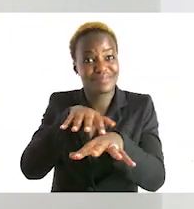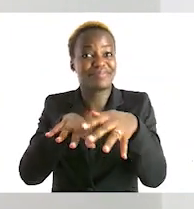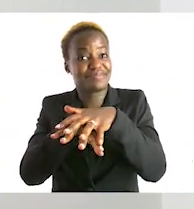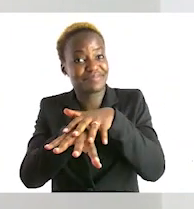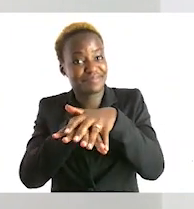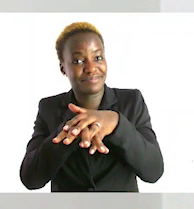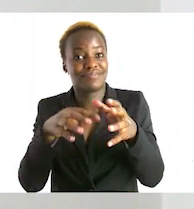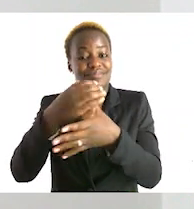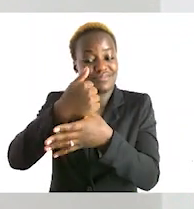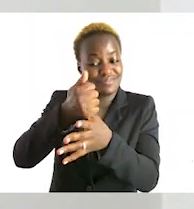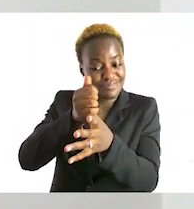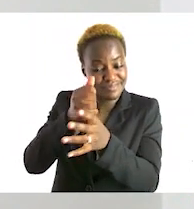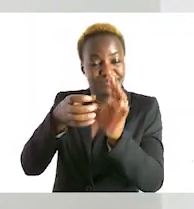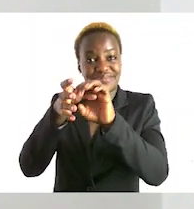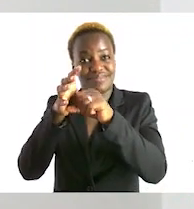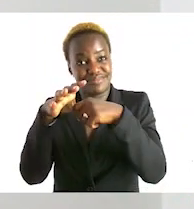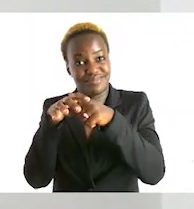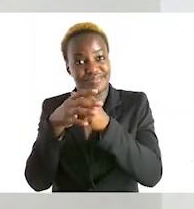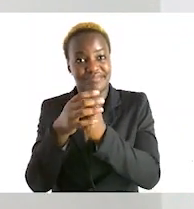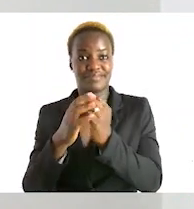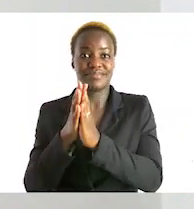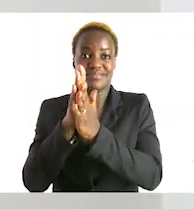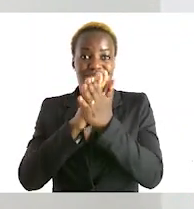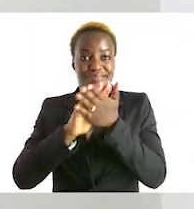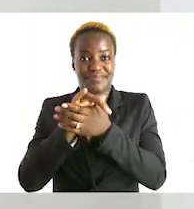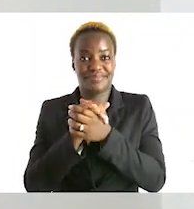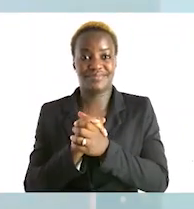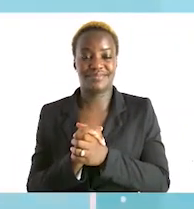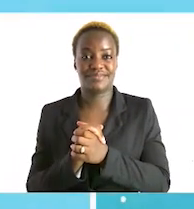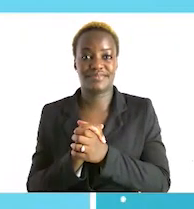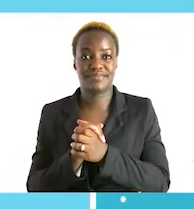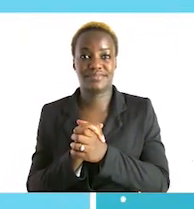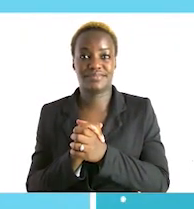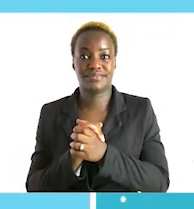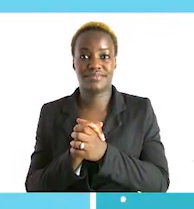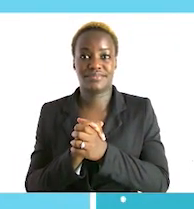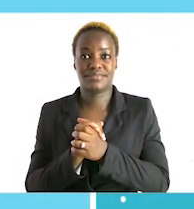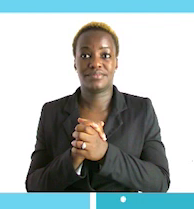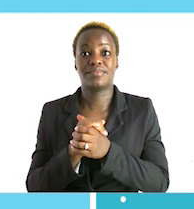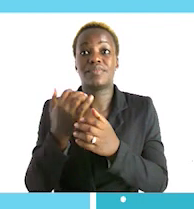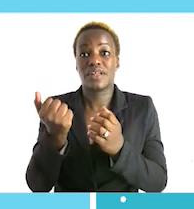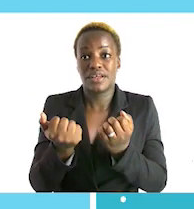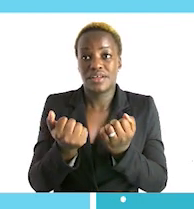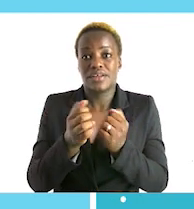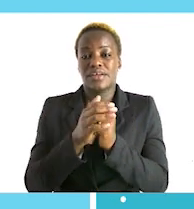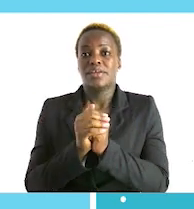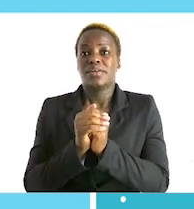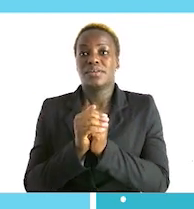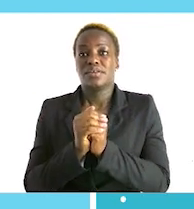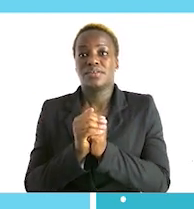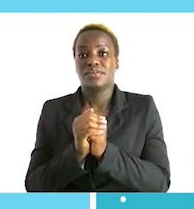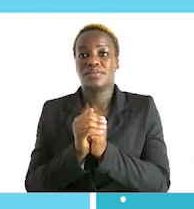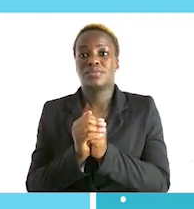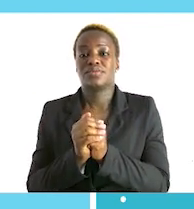around your thumb very good now that everything is in order in place we